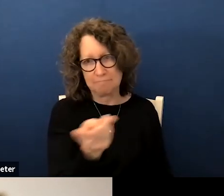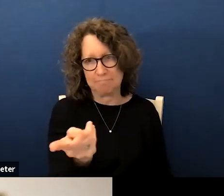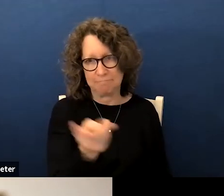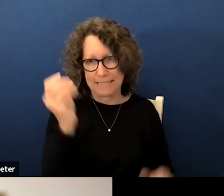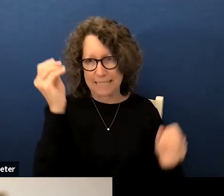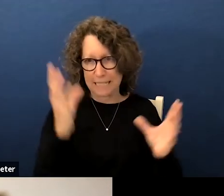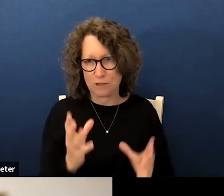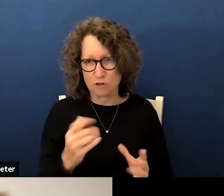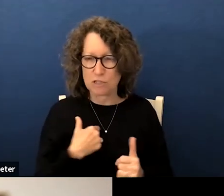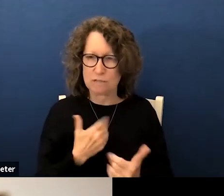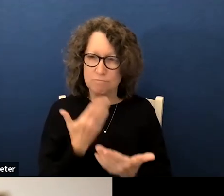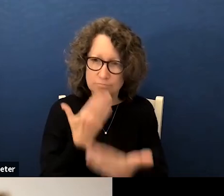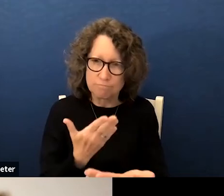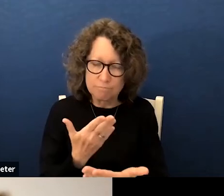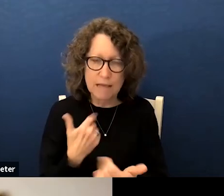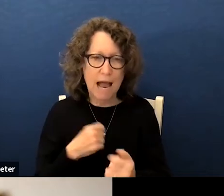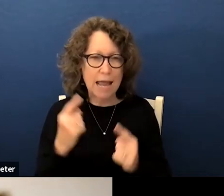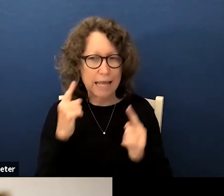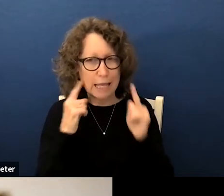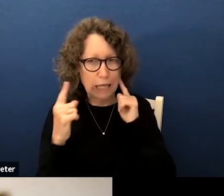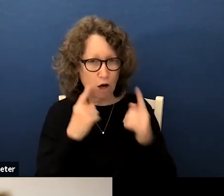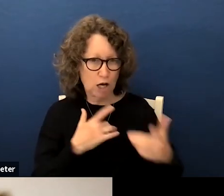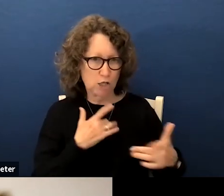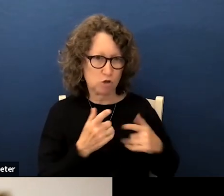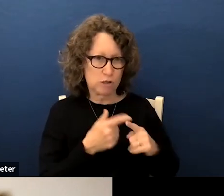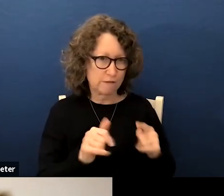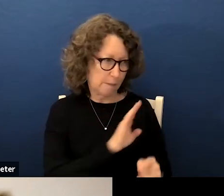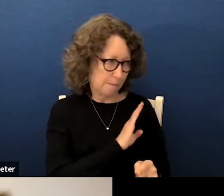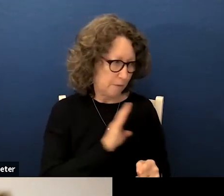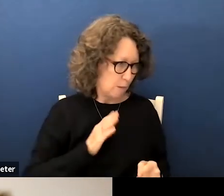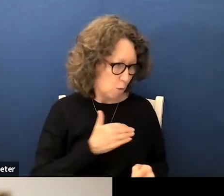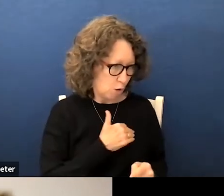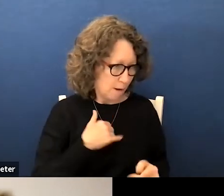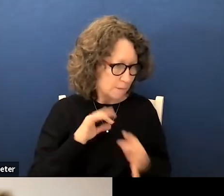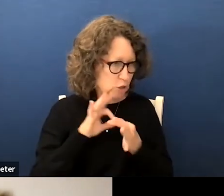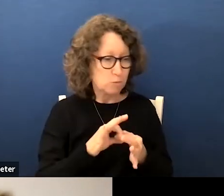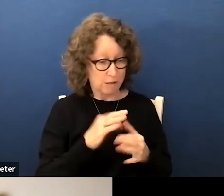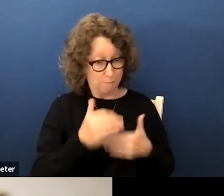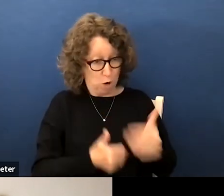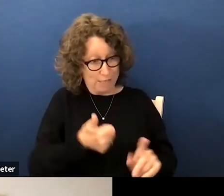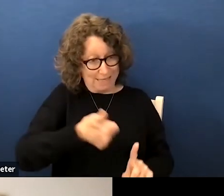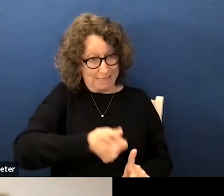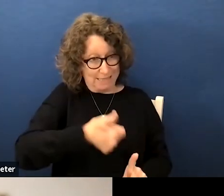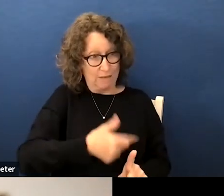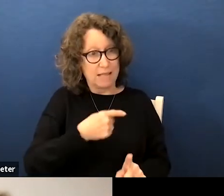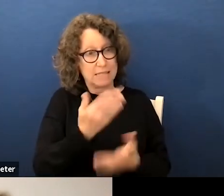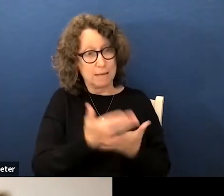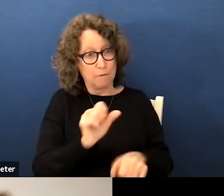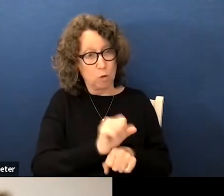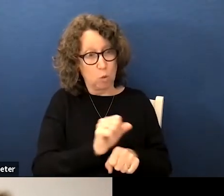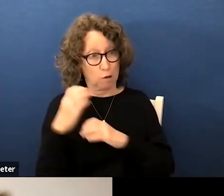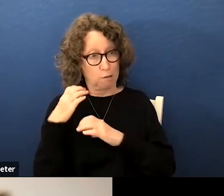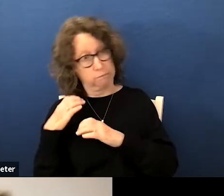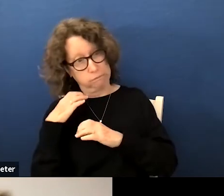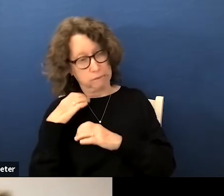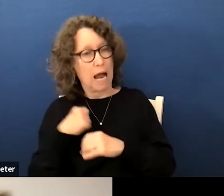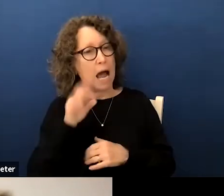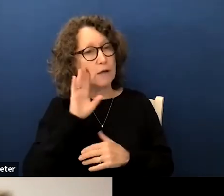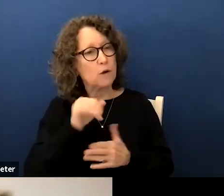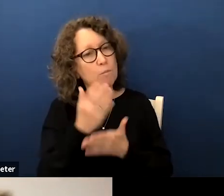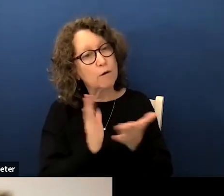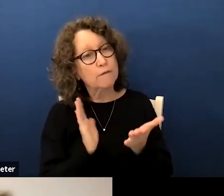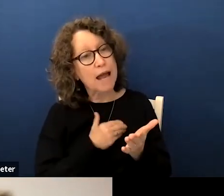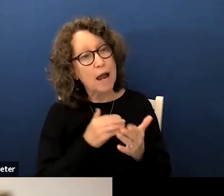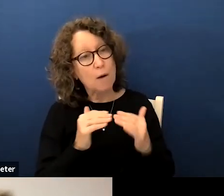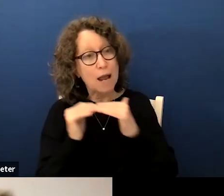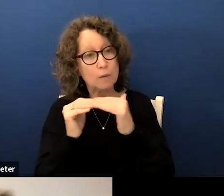escobedo and i i hear the concerns of some of the board members in terms of the process and some of the workload i do believe that part of our